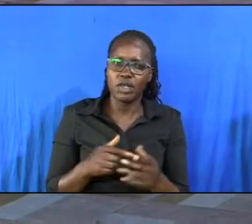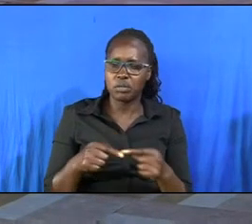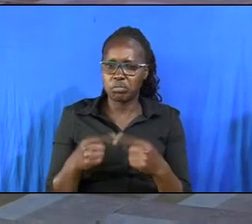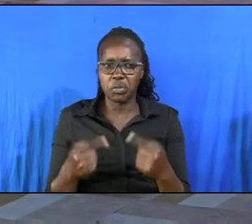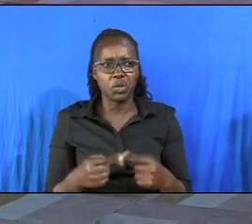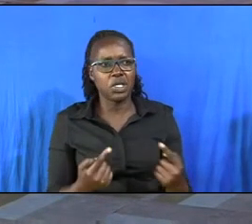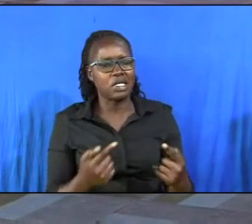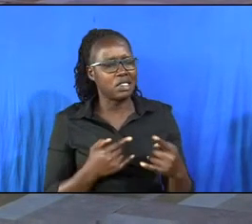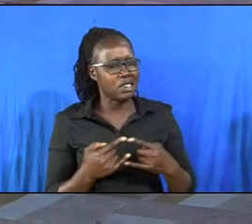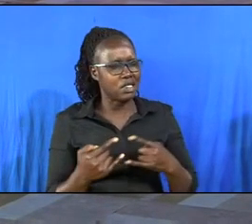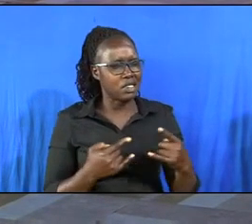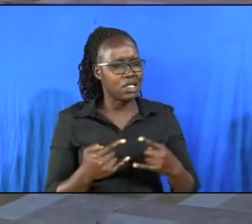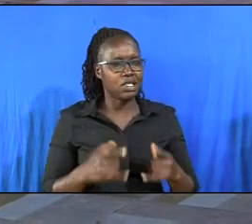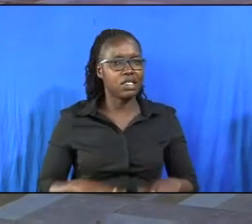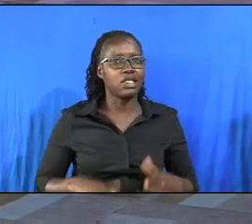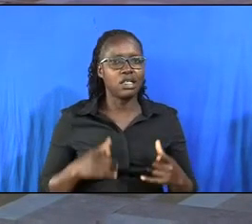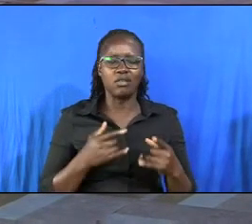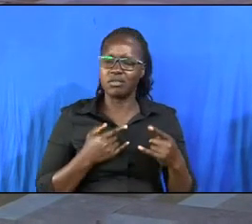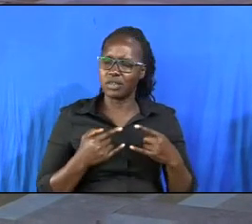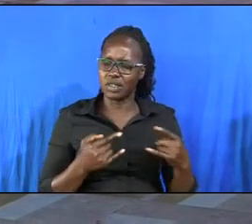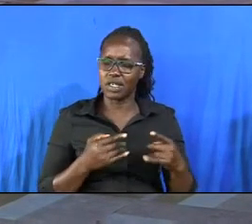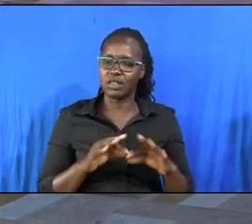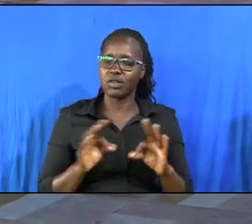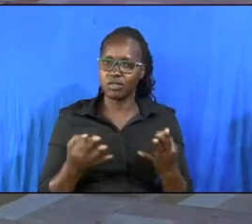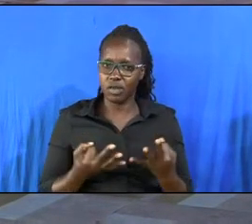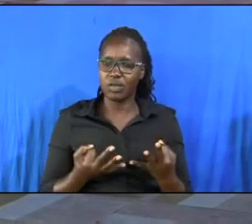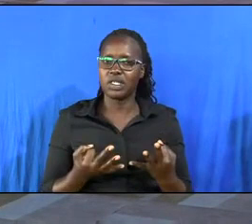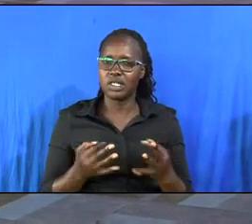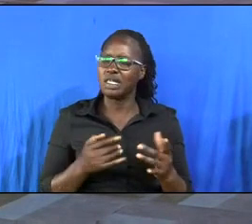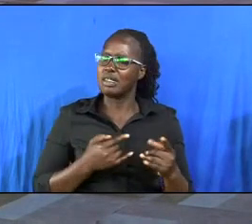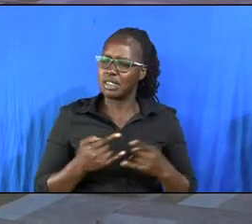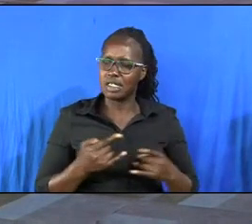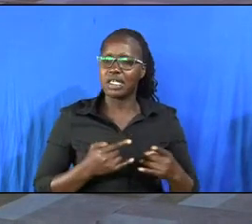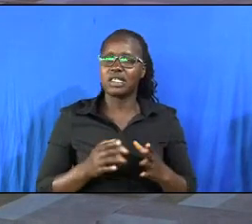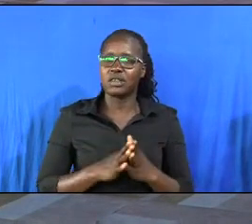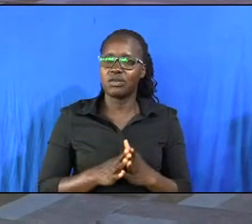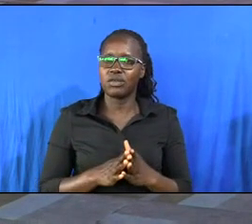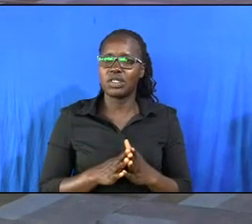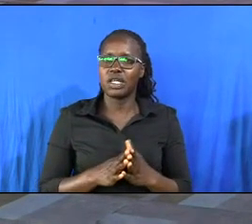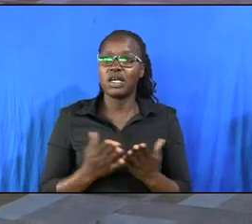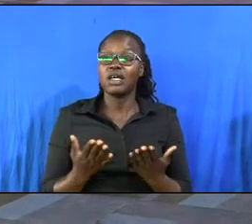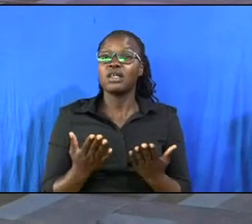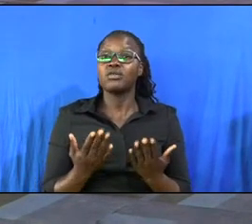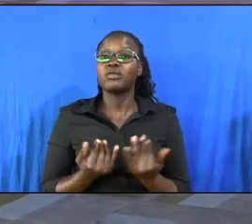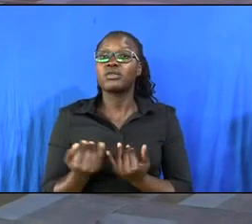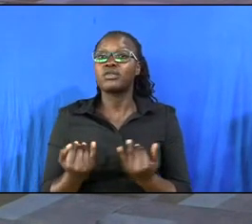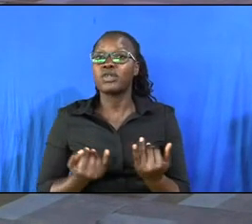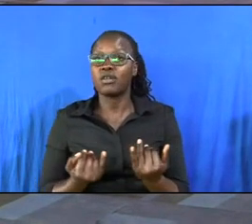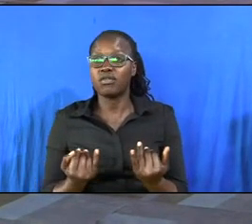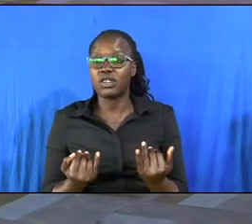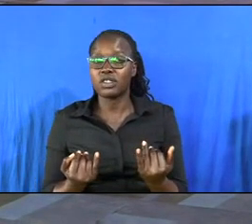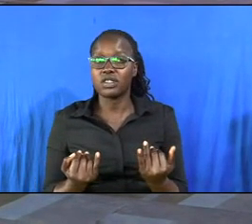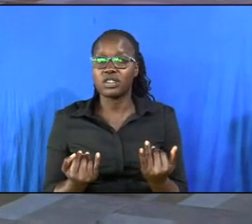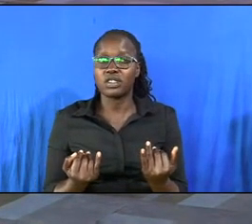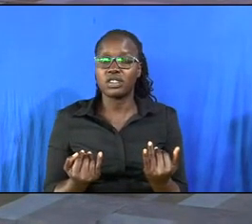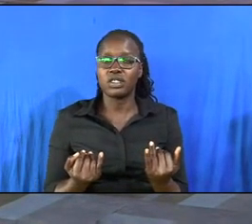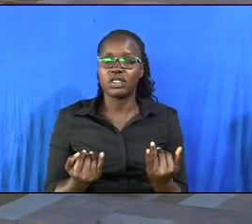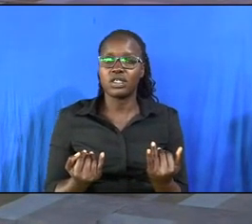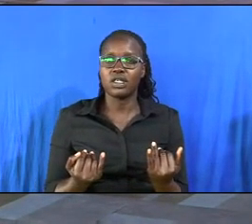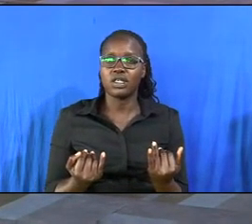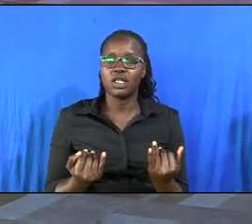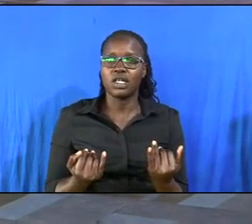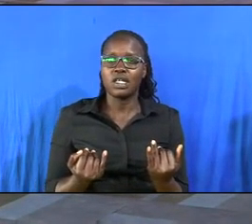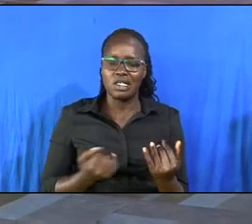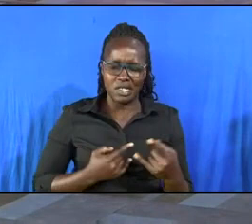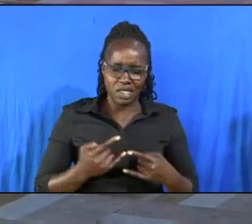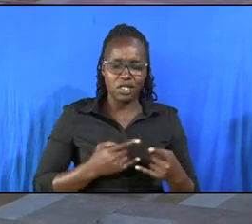struggling in life struggling in our families struggling with our sons and daughters struggling with our uh with